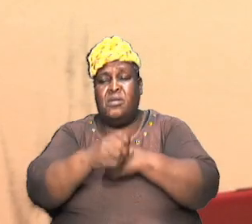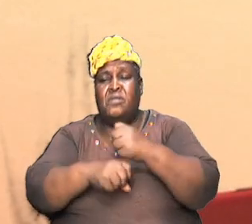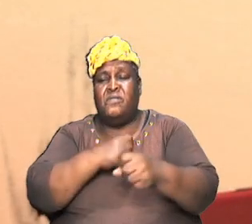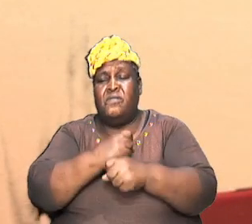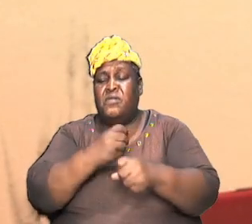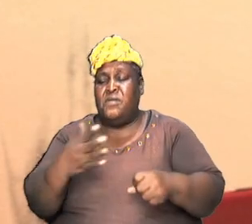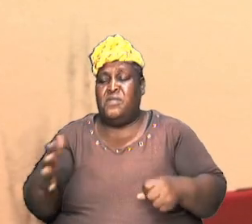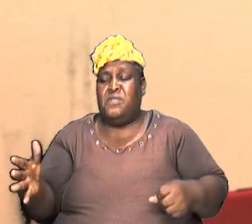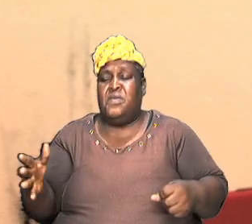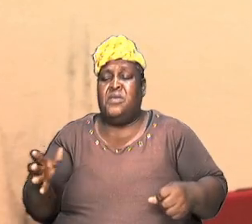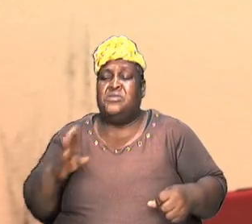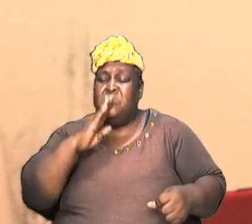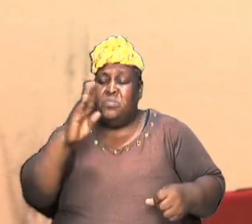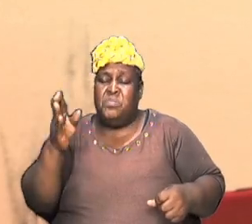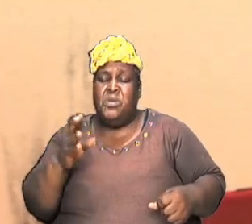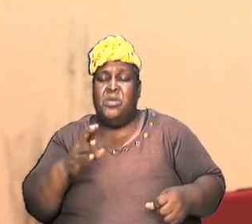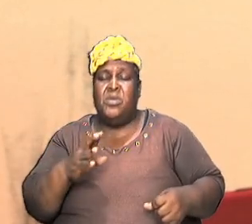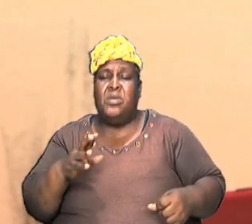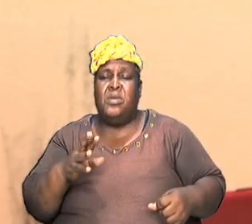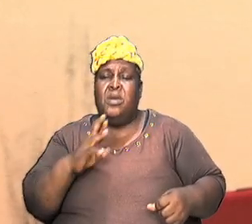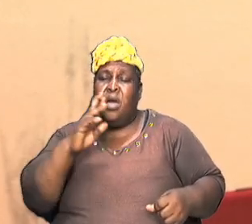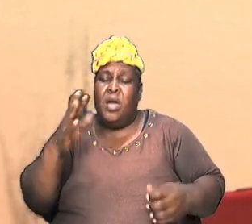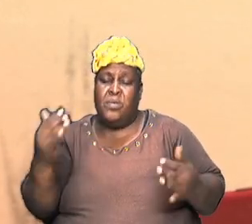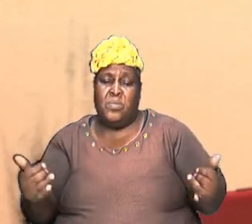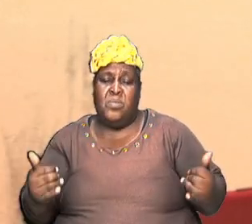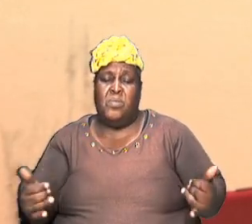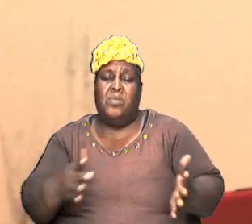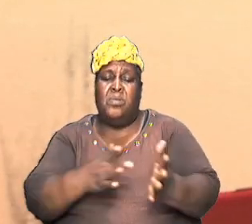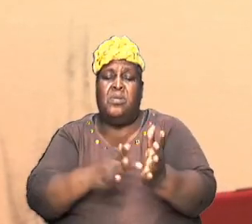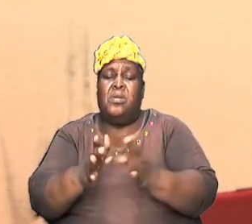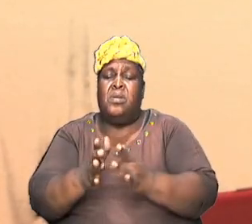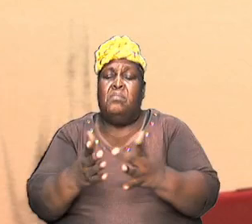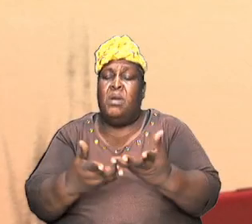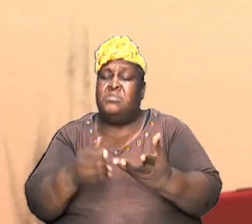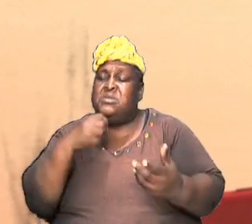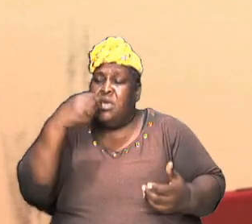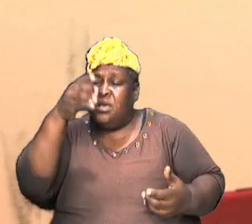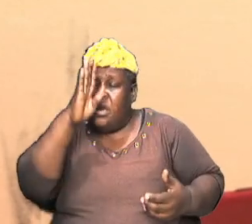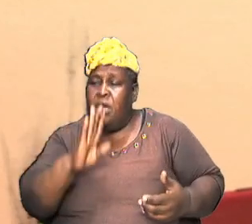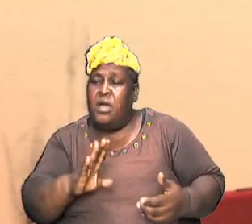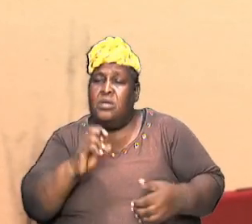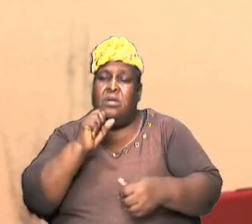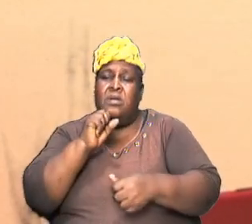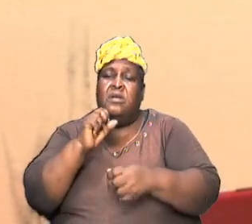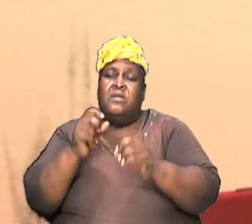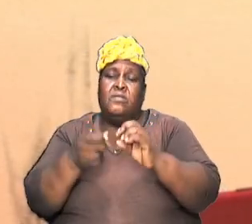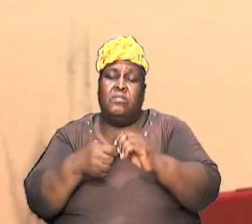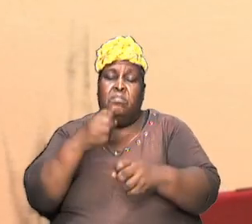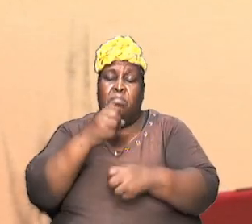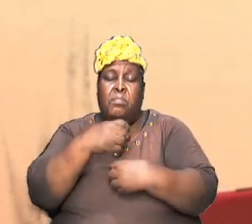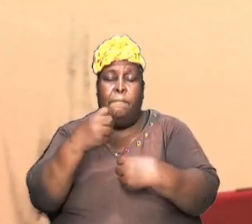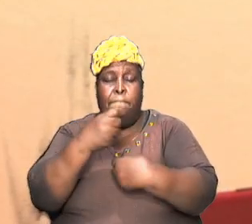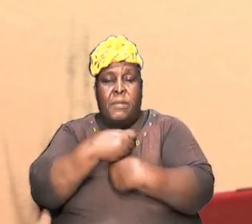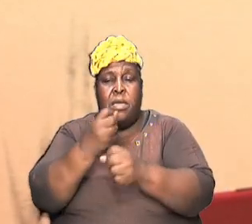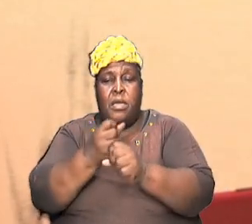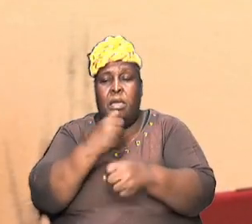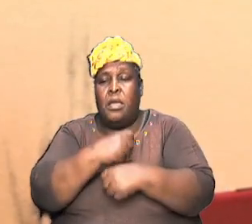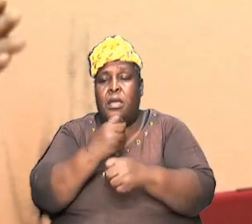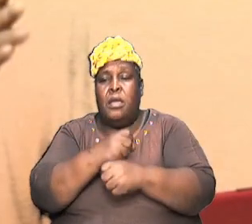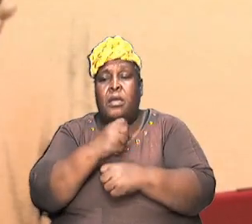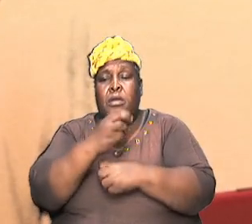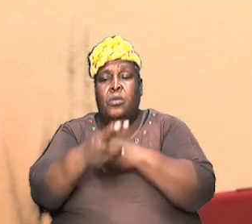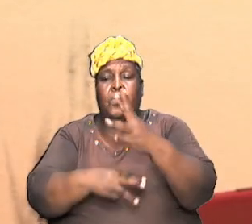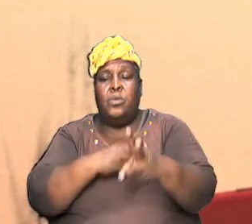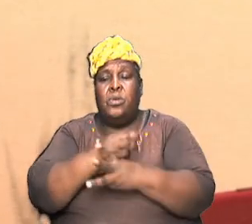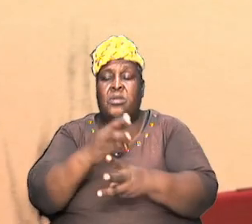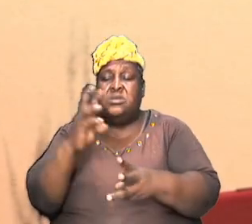things to be as they are now if the Bible said God did it in six days then it was done in six days and we don't have to try to